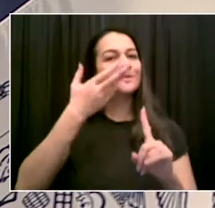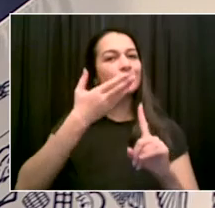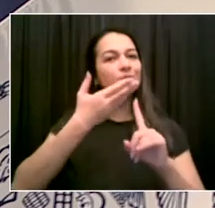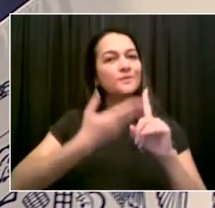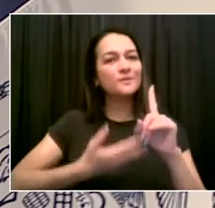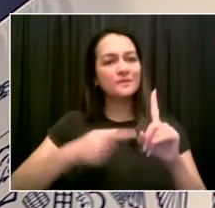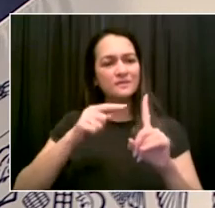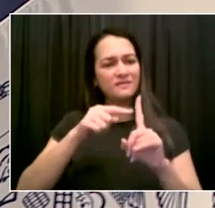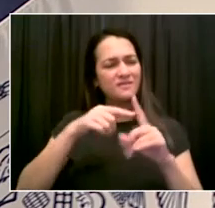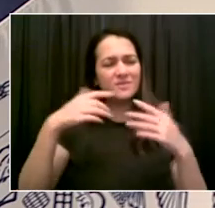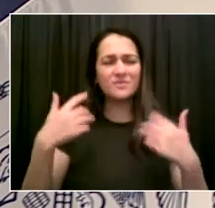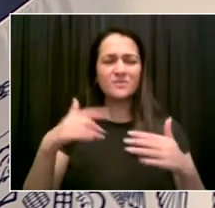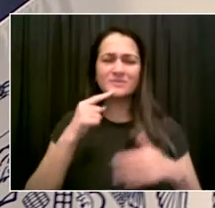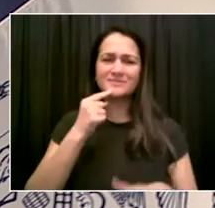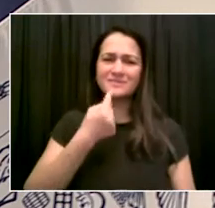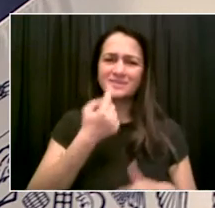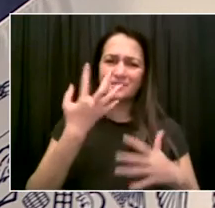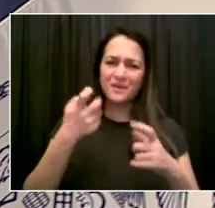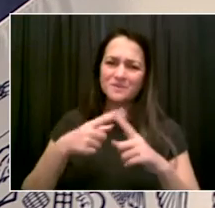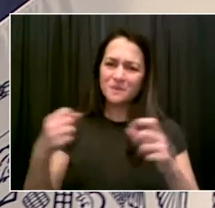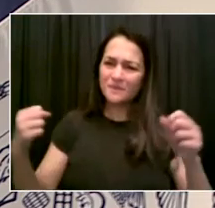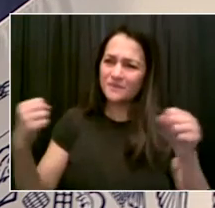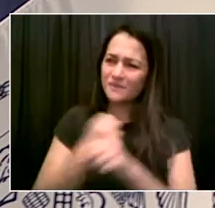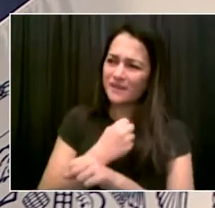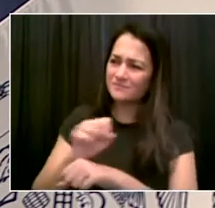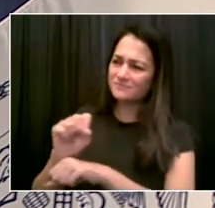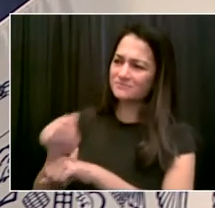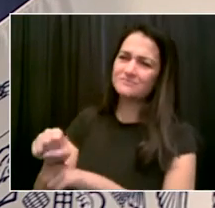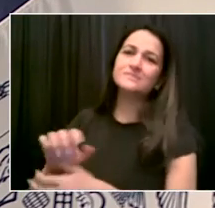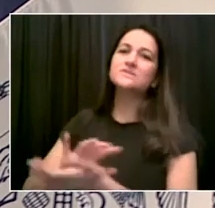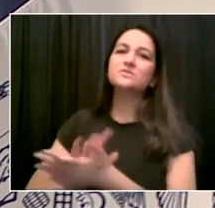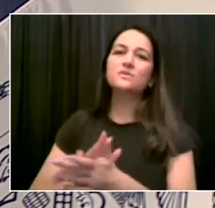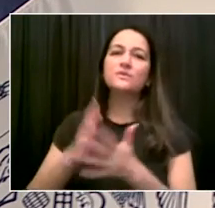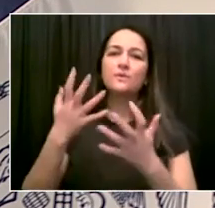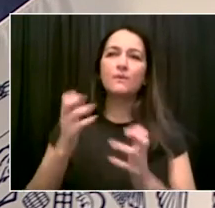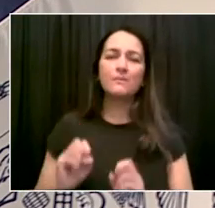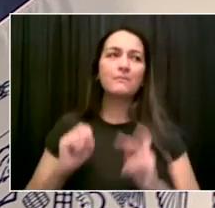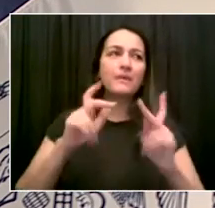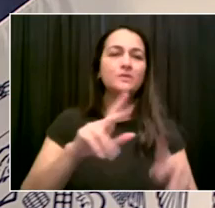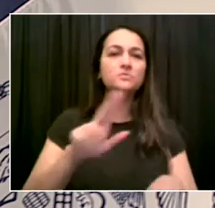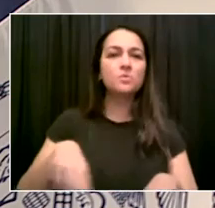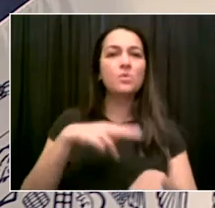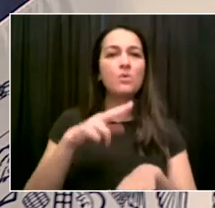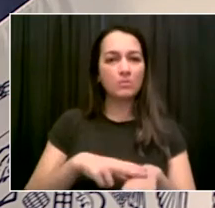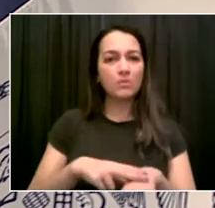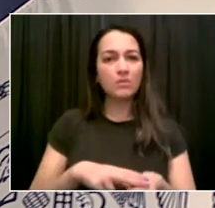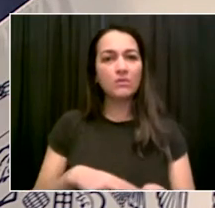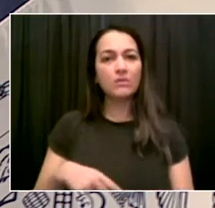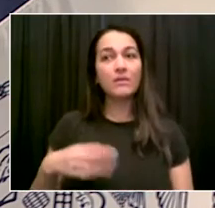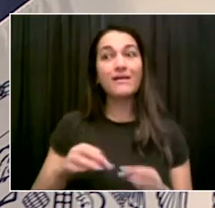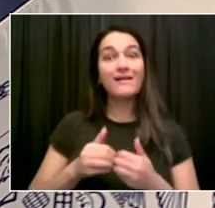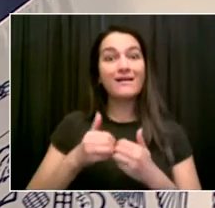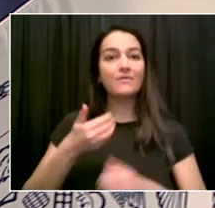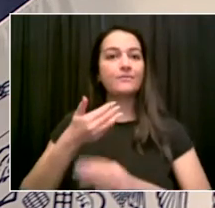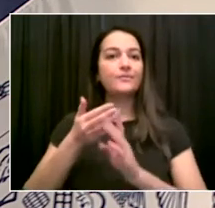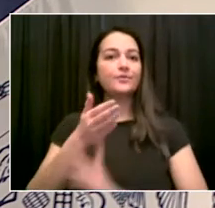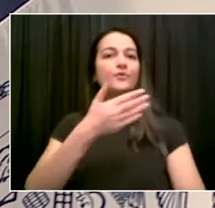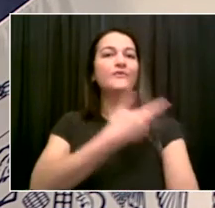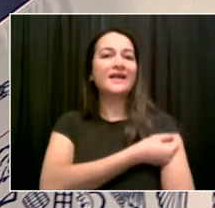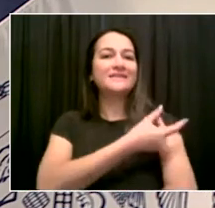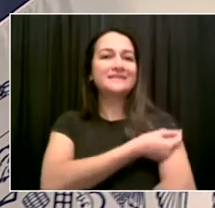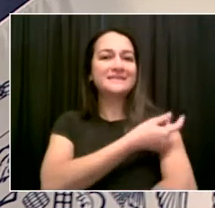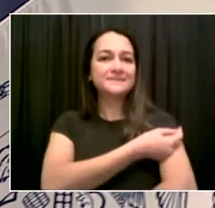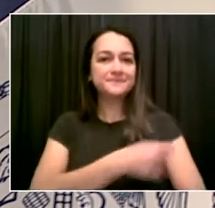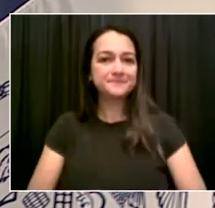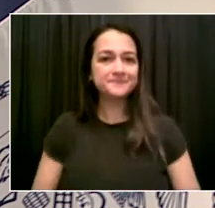on vaccination even more. He's been a great voice for making sure that the people of this city get what they need to